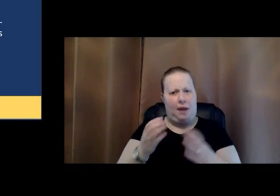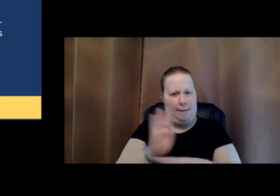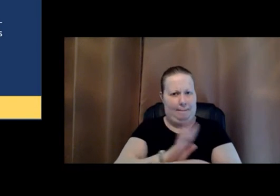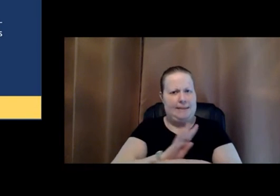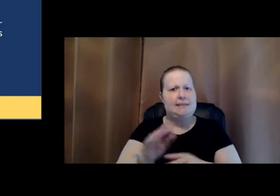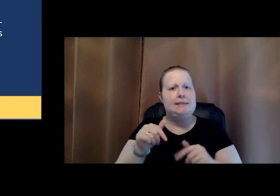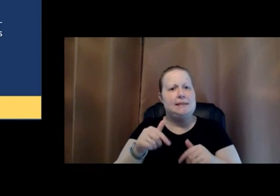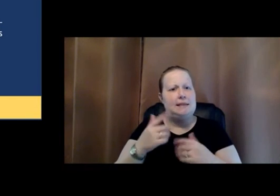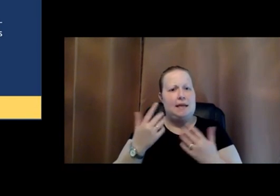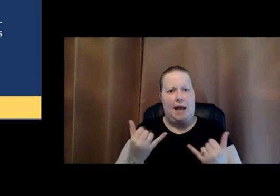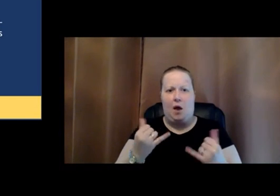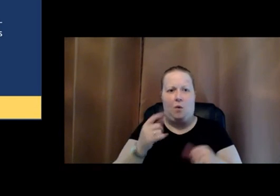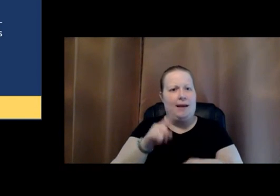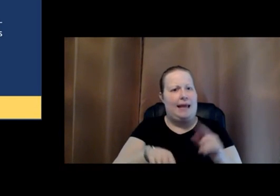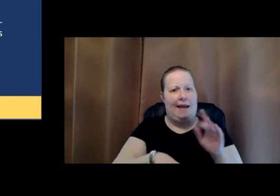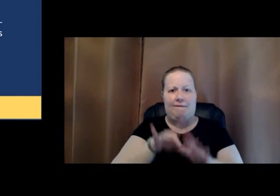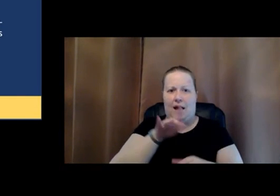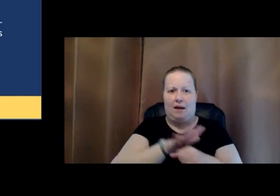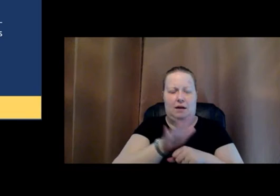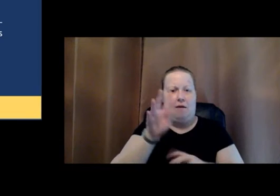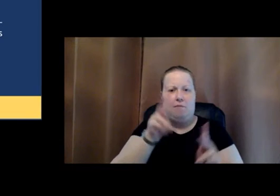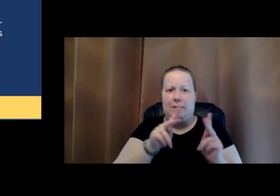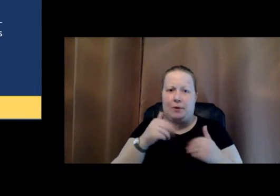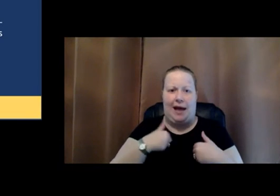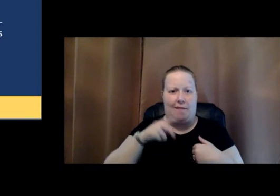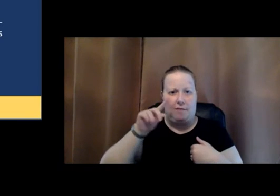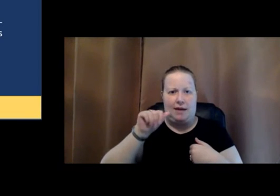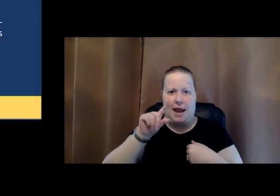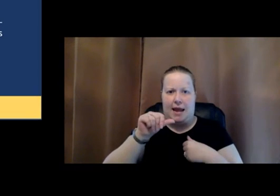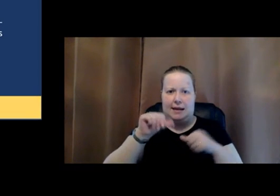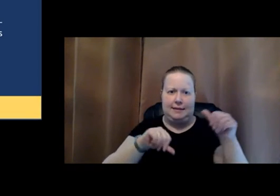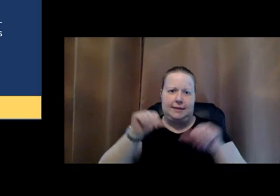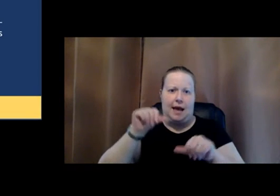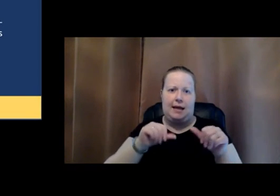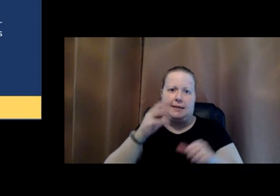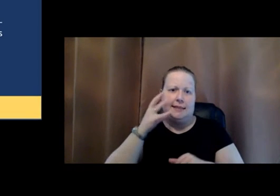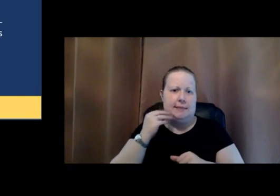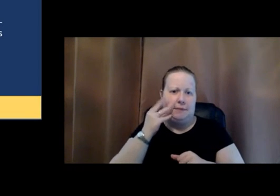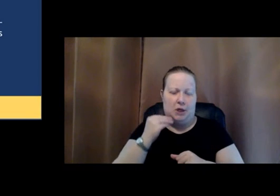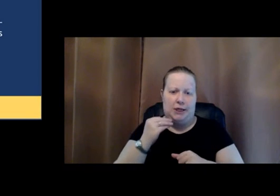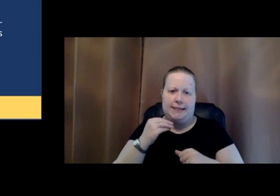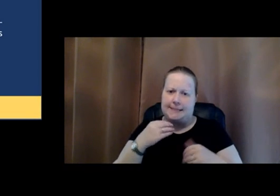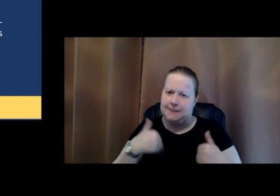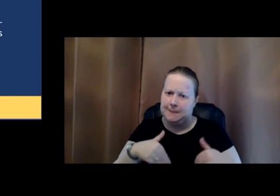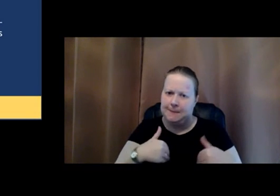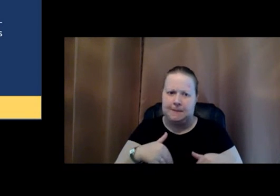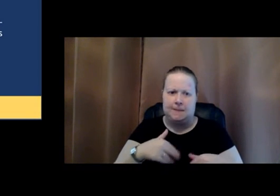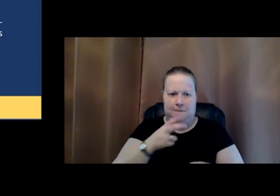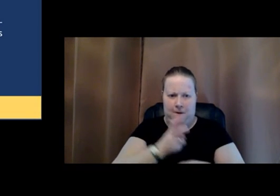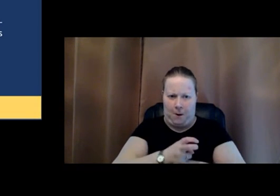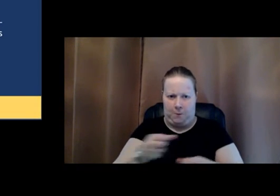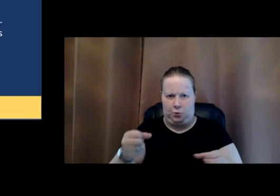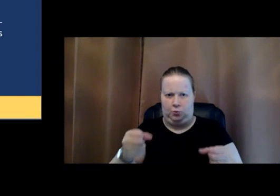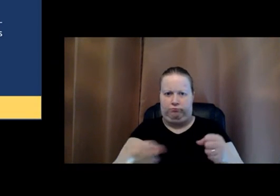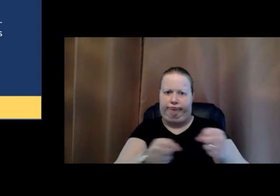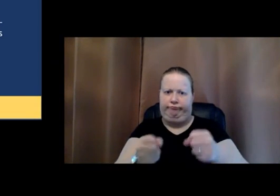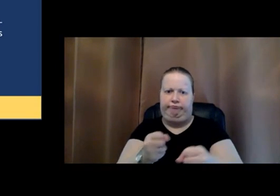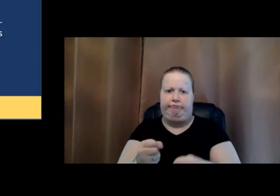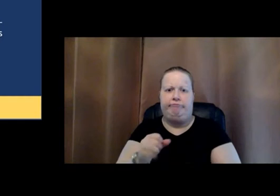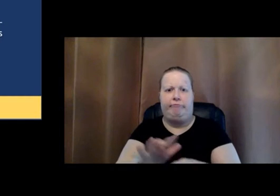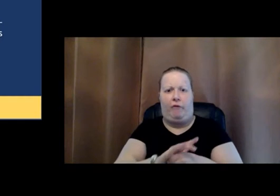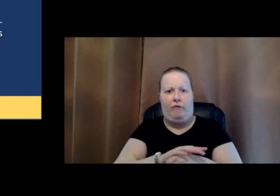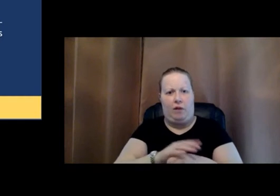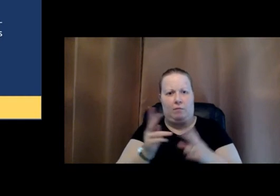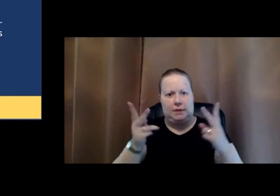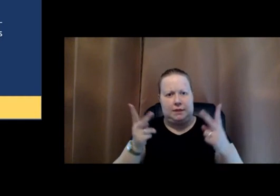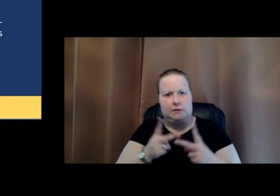days can't find enough folks with data science experience to fill open positions. It's a growing field. There are a variety of